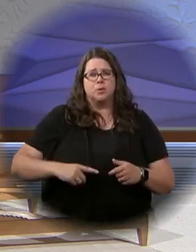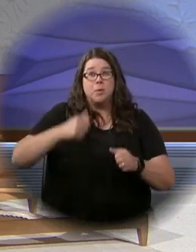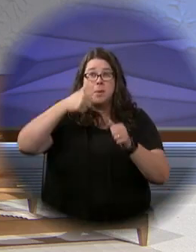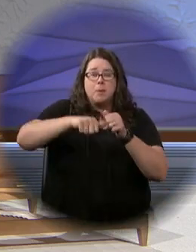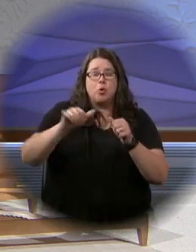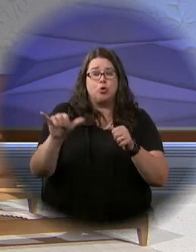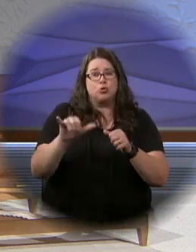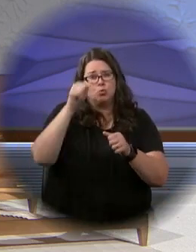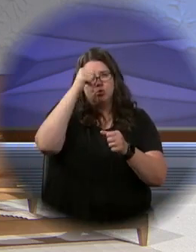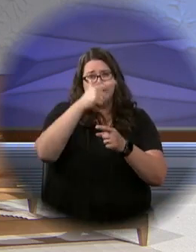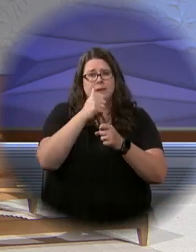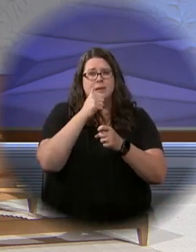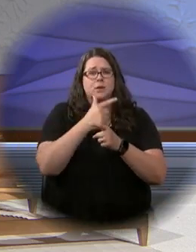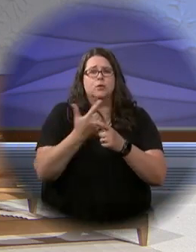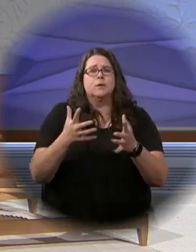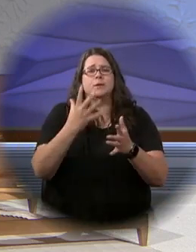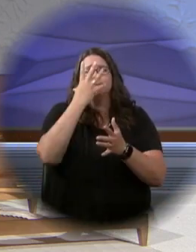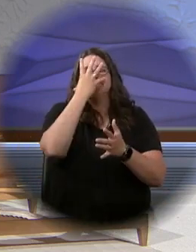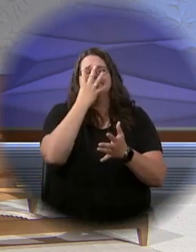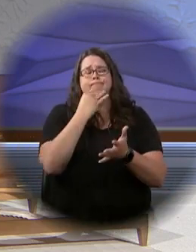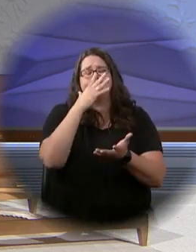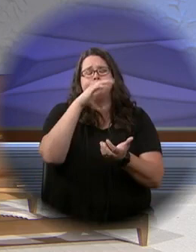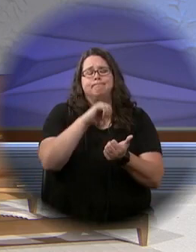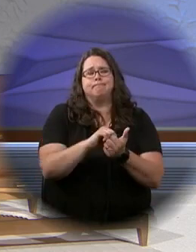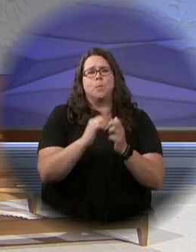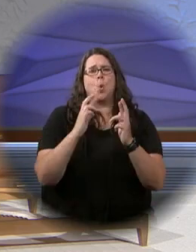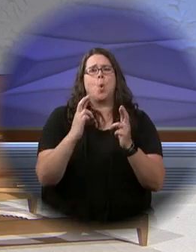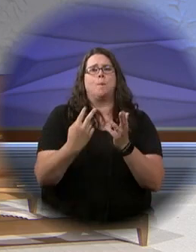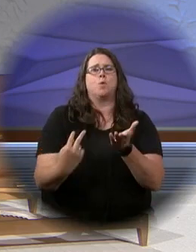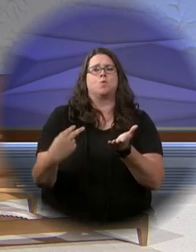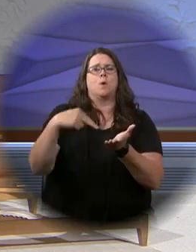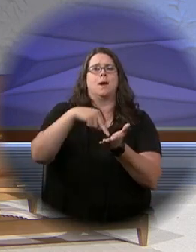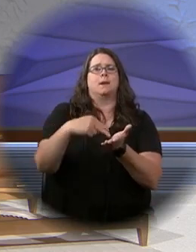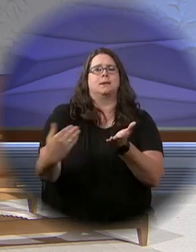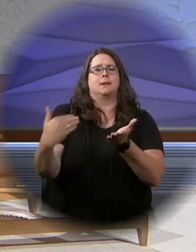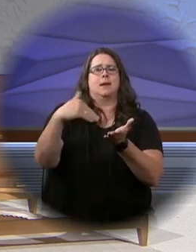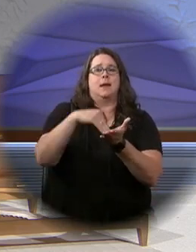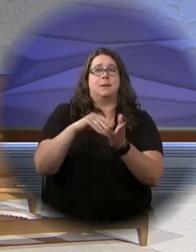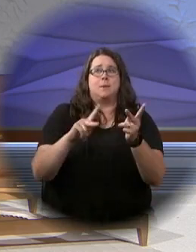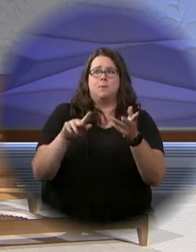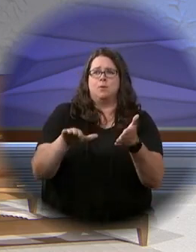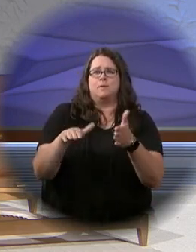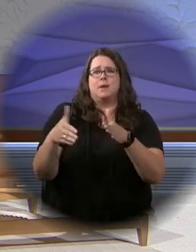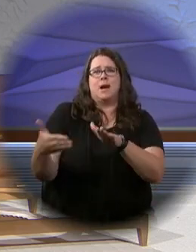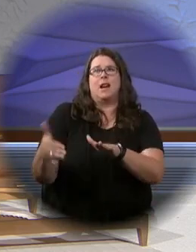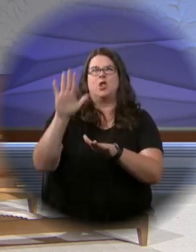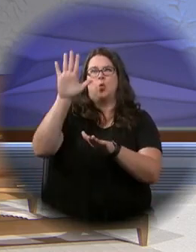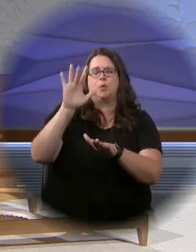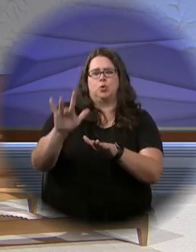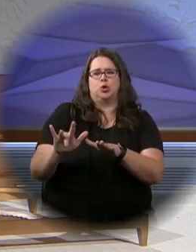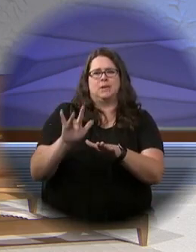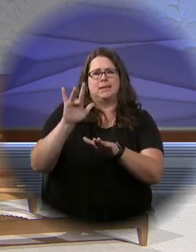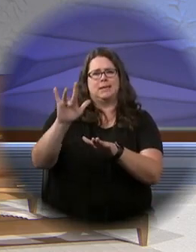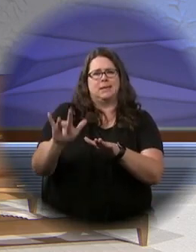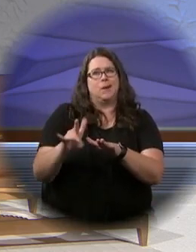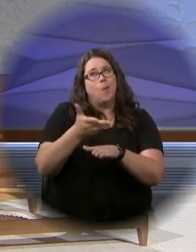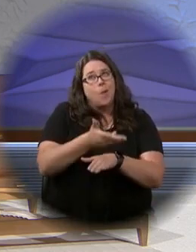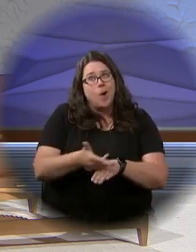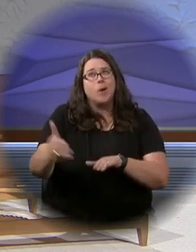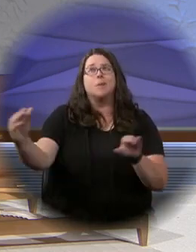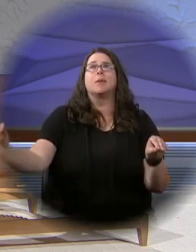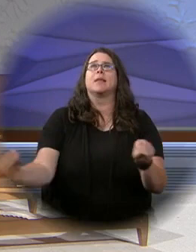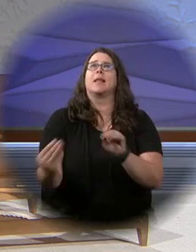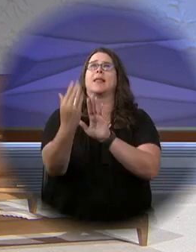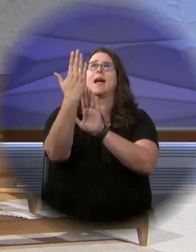Remember also our brothers and sisters who have fallen asleep in the hope of the resurrection, and all who have died in your mercy. Welcome